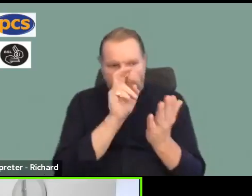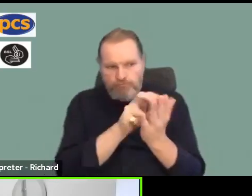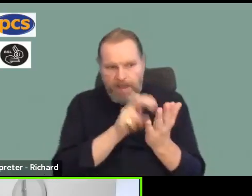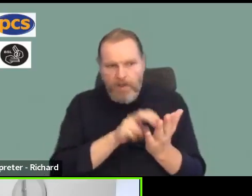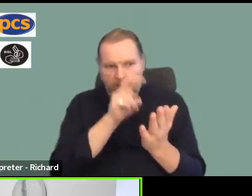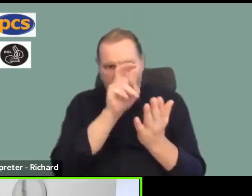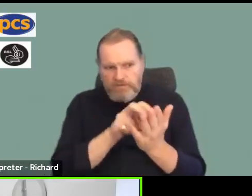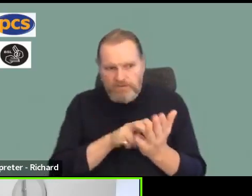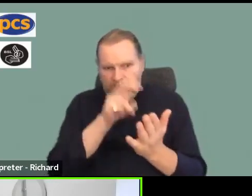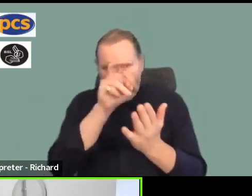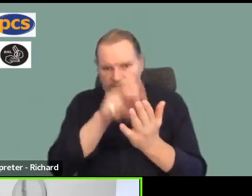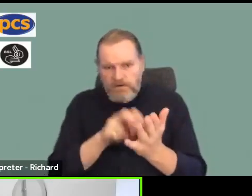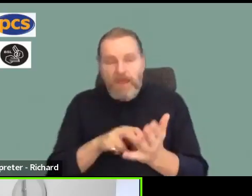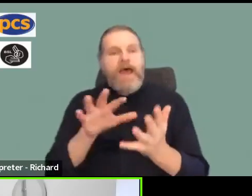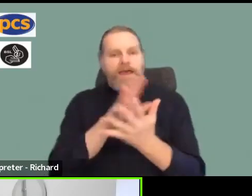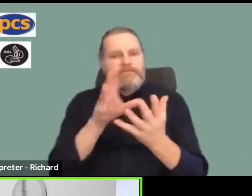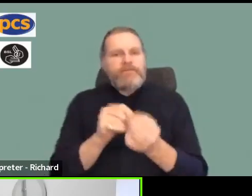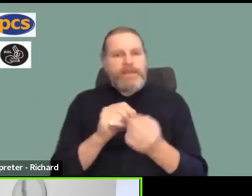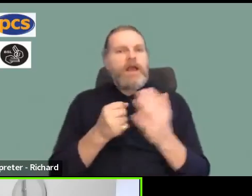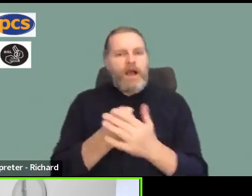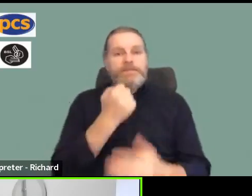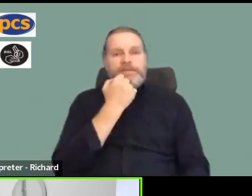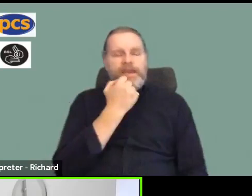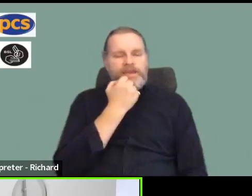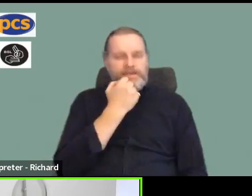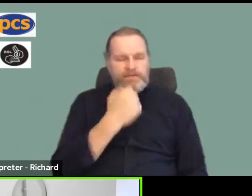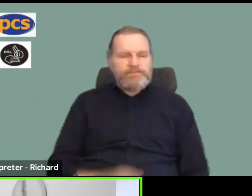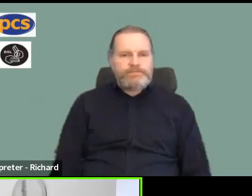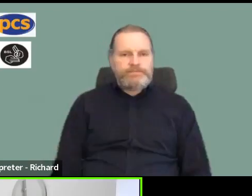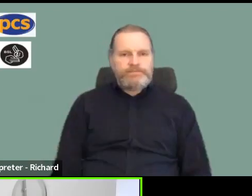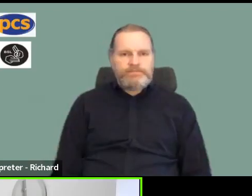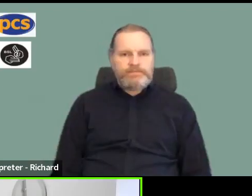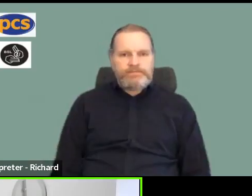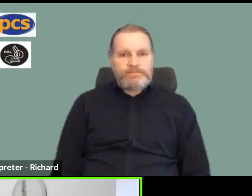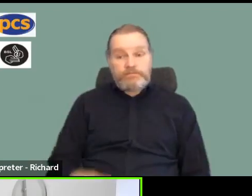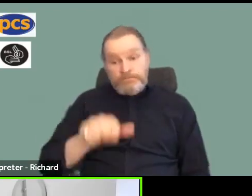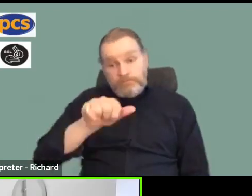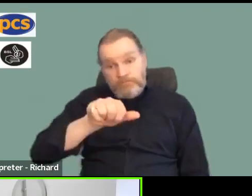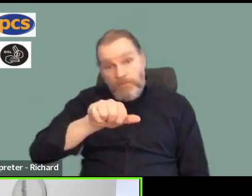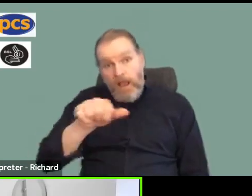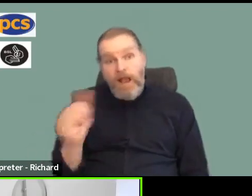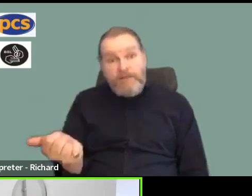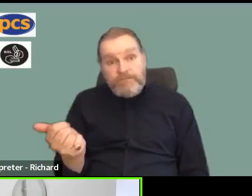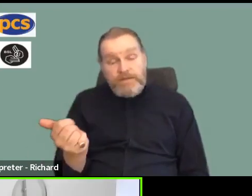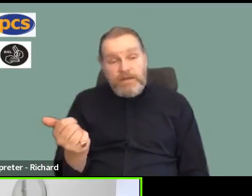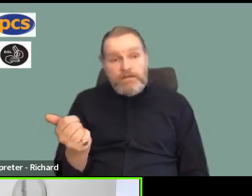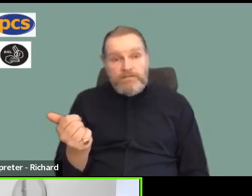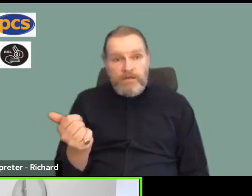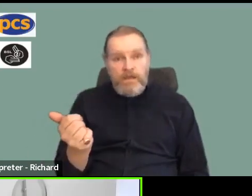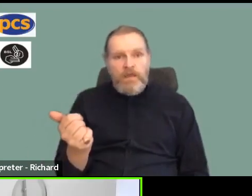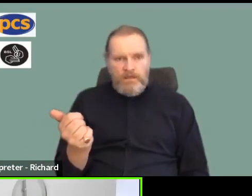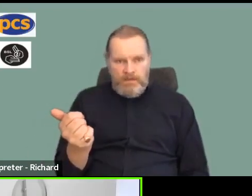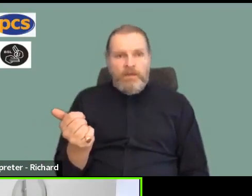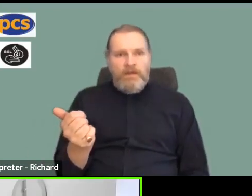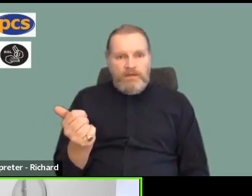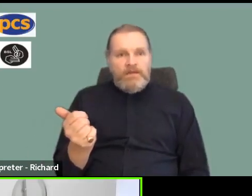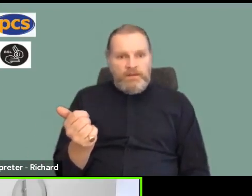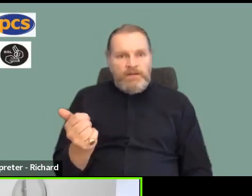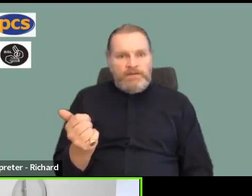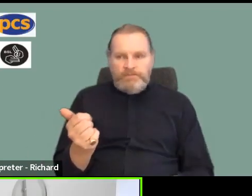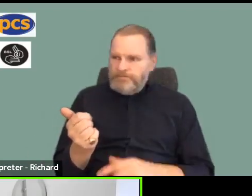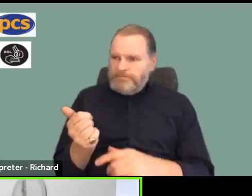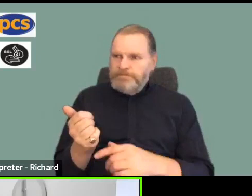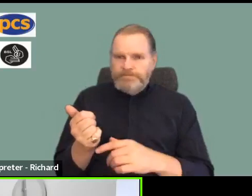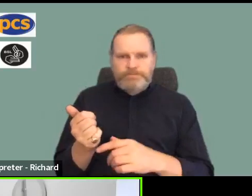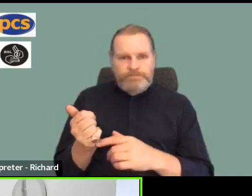accurate as possible. Obviously, after the 5th of September, we would still urge you to continue to do that work throughout the ballot. Obviously, it can only